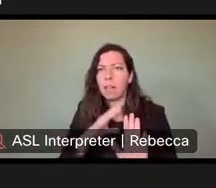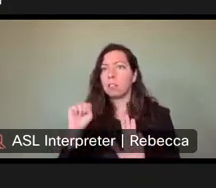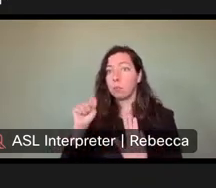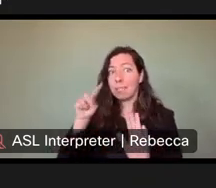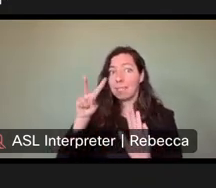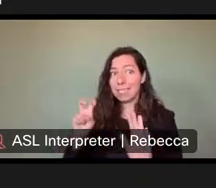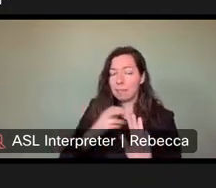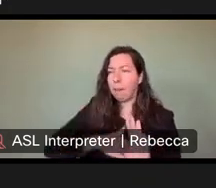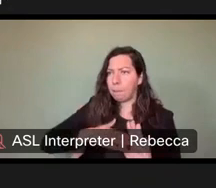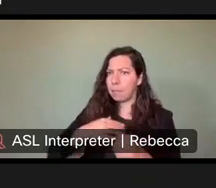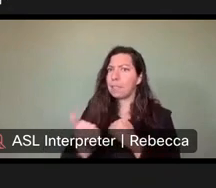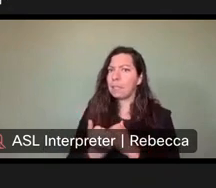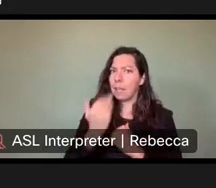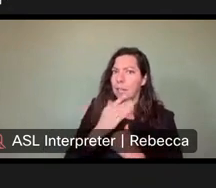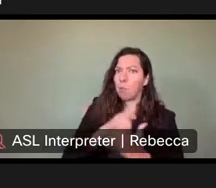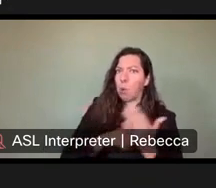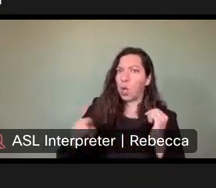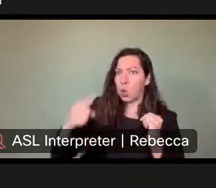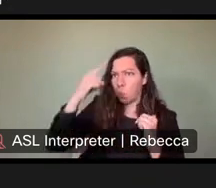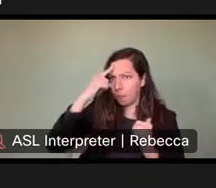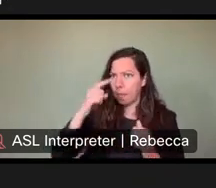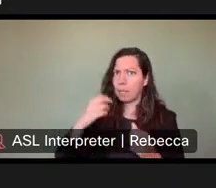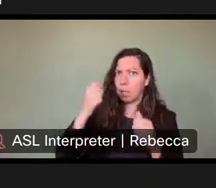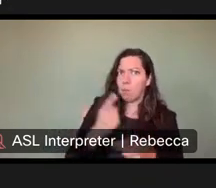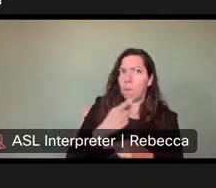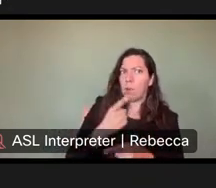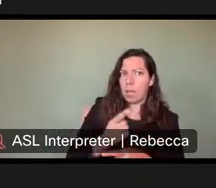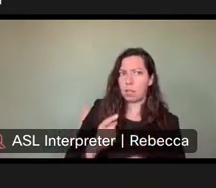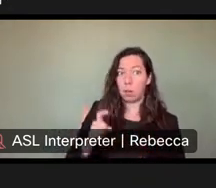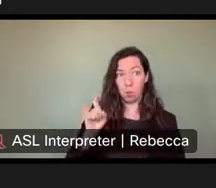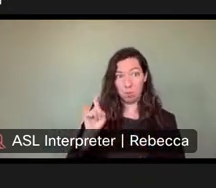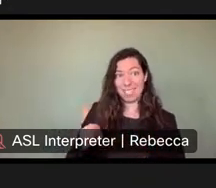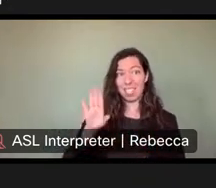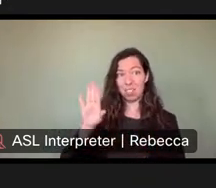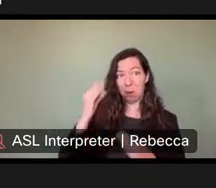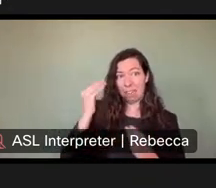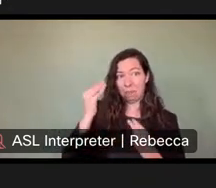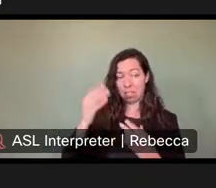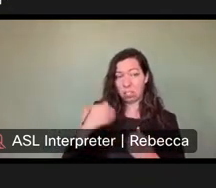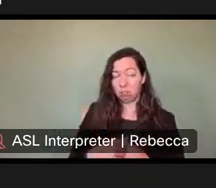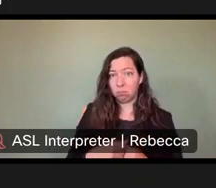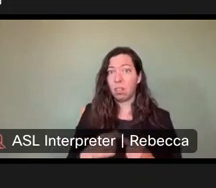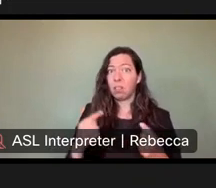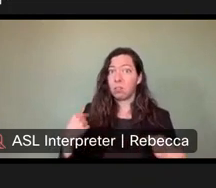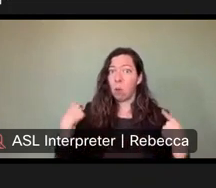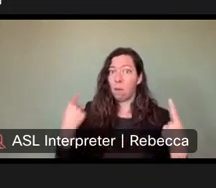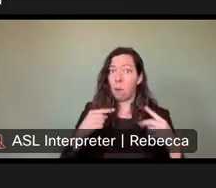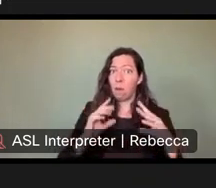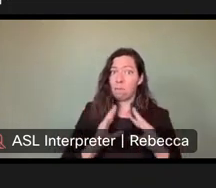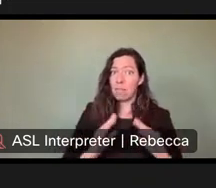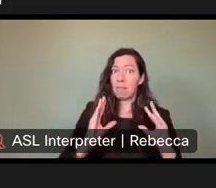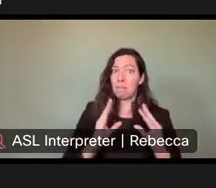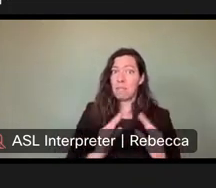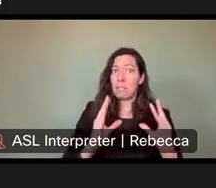Um, we need that information. Um, as of day before yesterday, through the process that we've had with public meetings, we had approximately